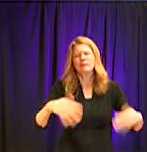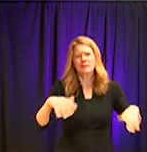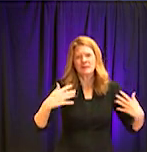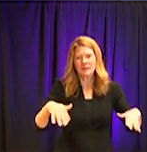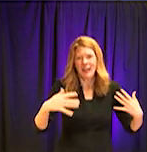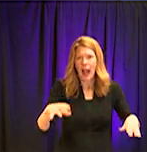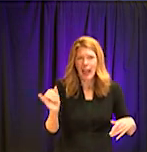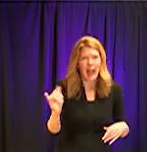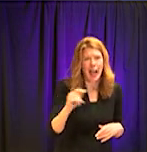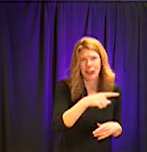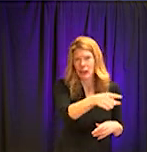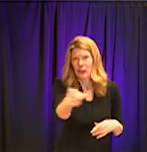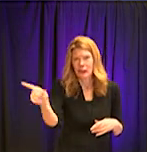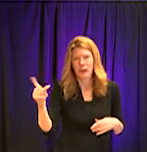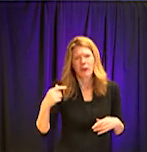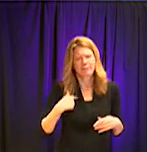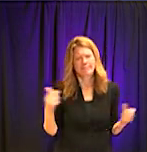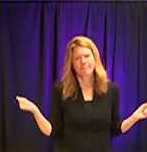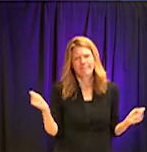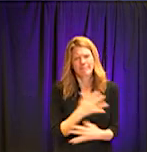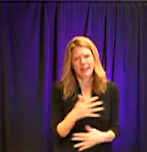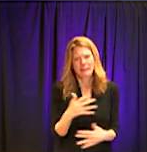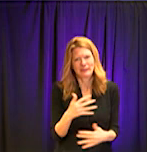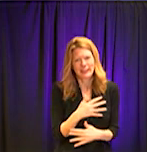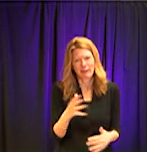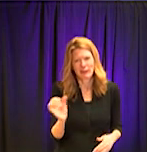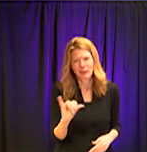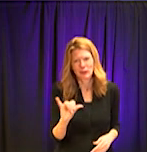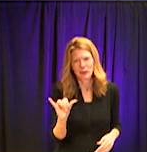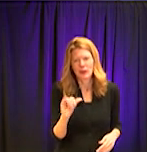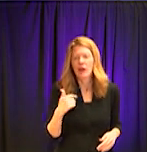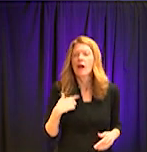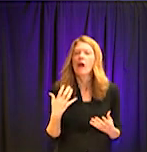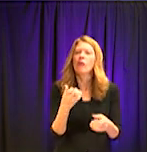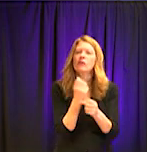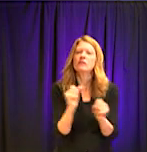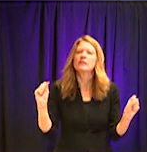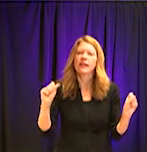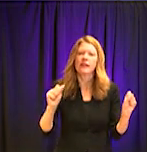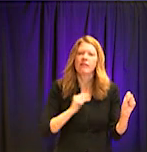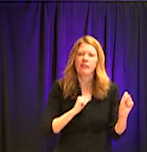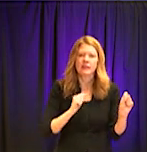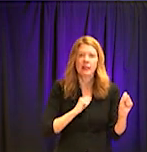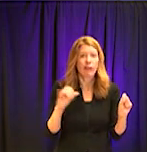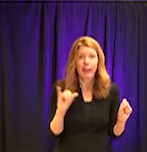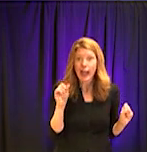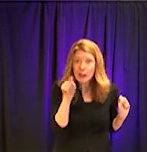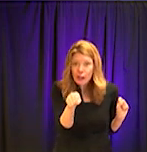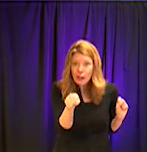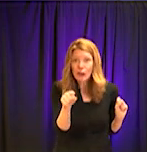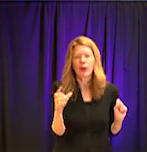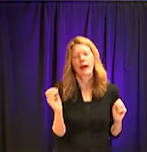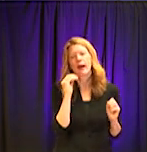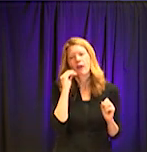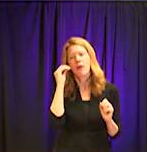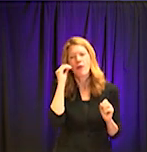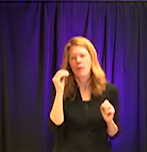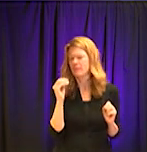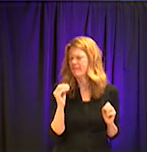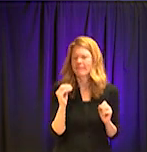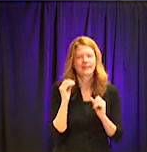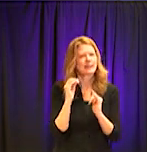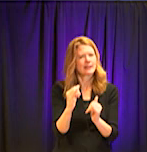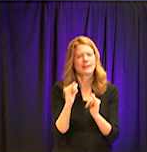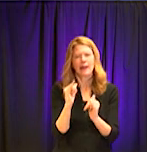I am trying to do everything possible to save myself, as probably you are too, at home. We are here in an